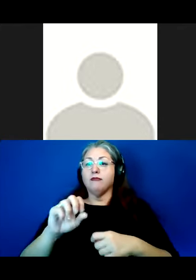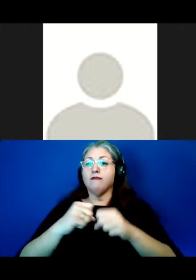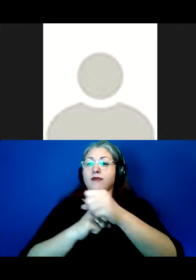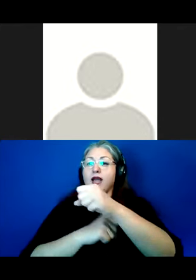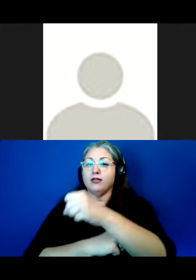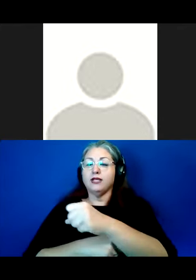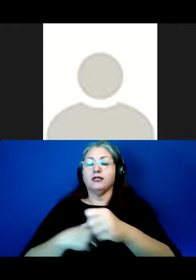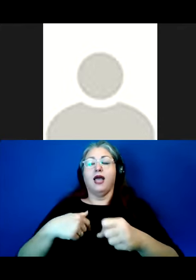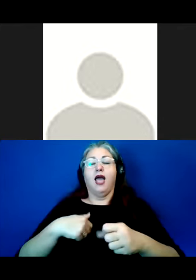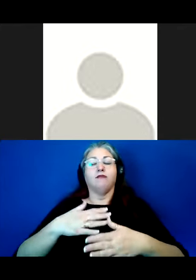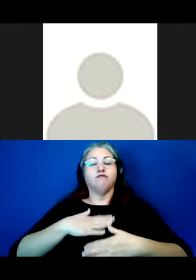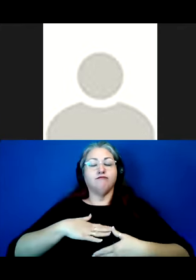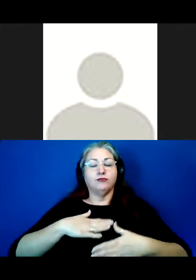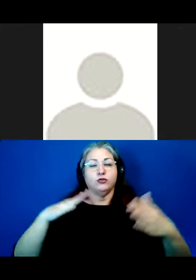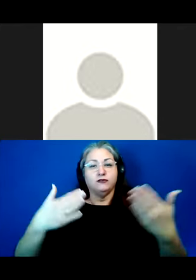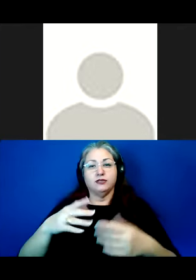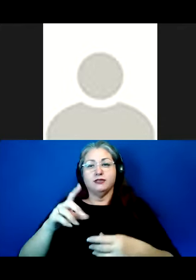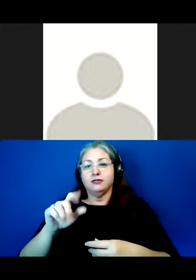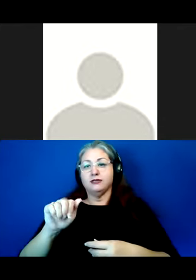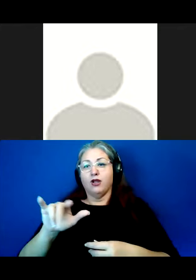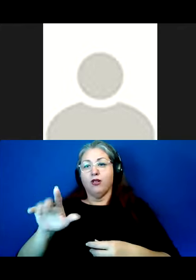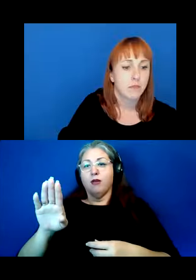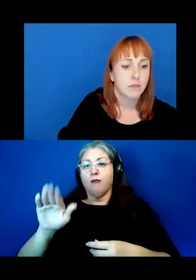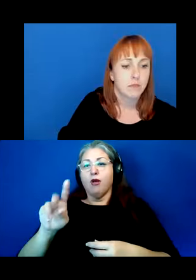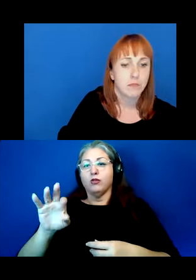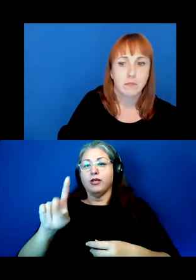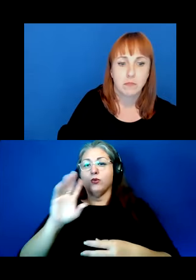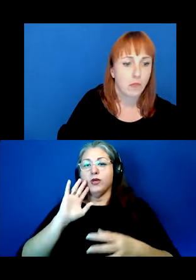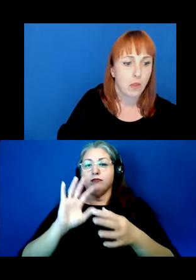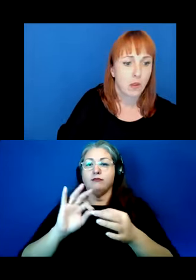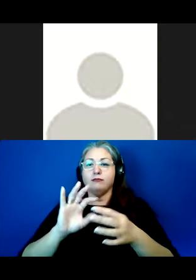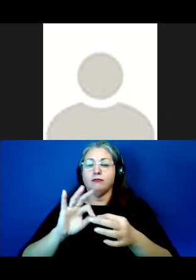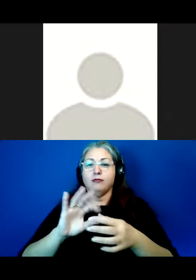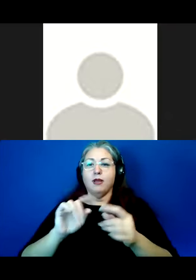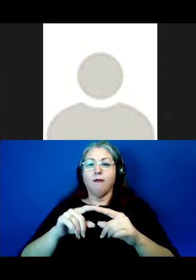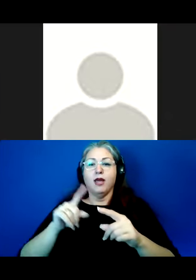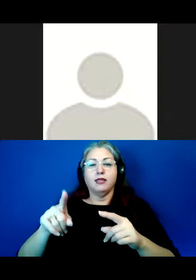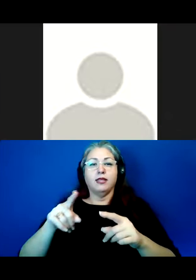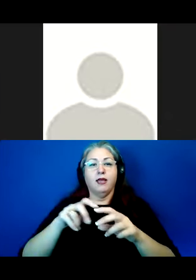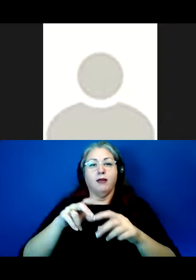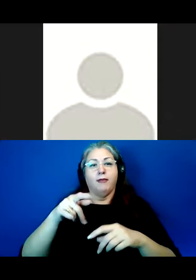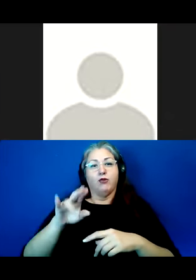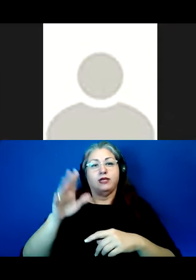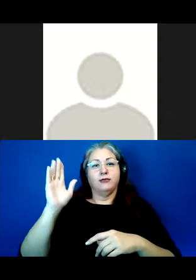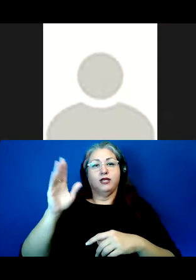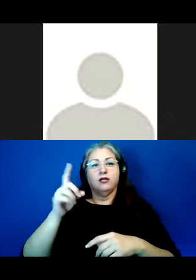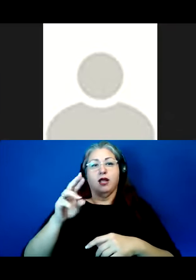great pleasure that I introduce Daryl Baldwin today, who will say a few words about our closing plenary speaker, Dr. Wesley Leonard.